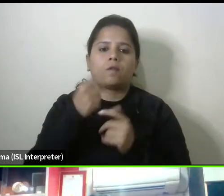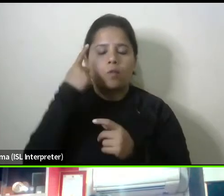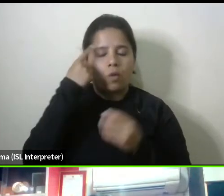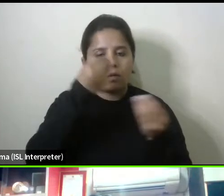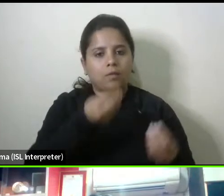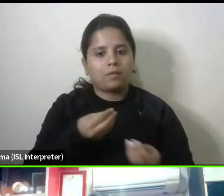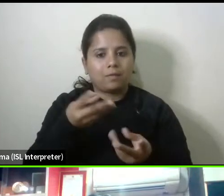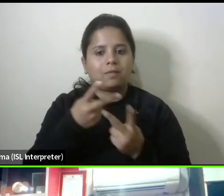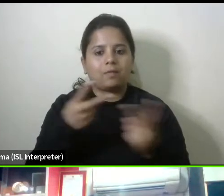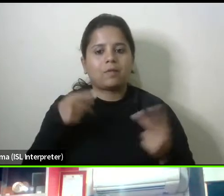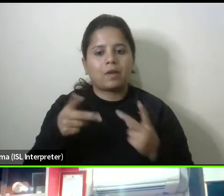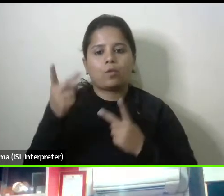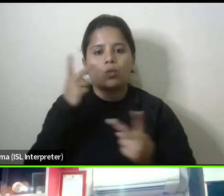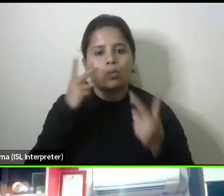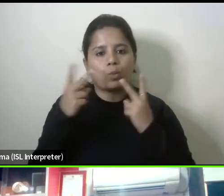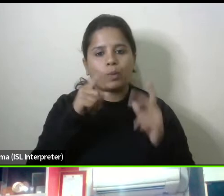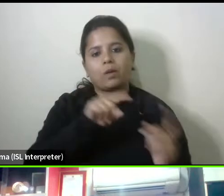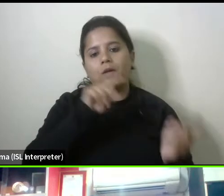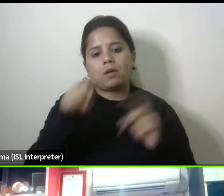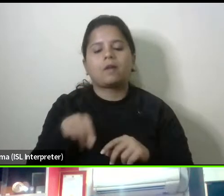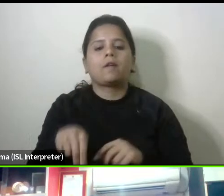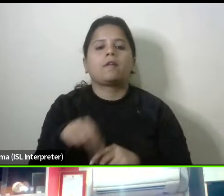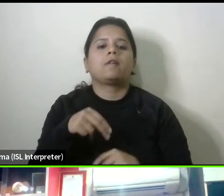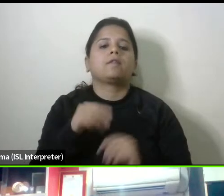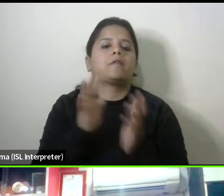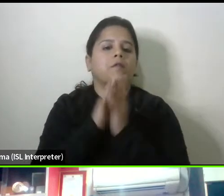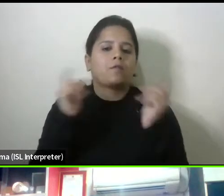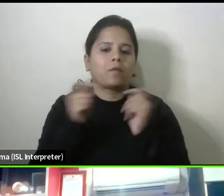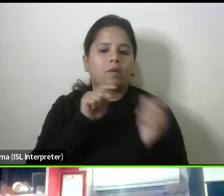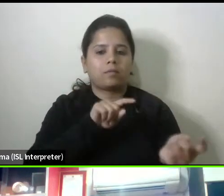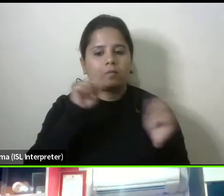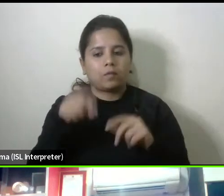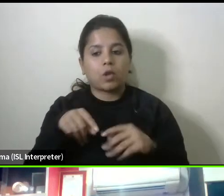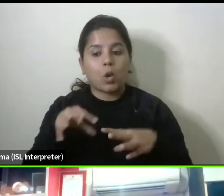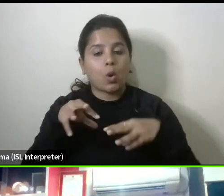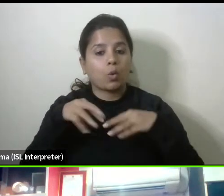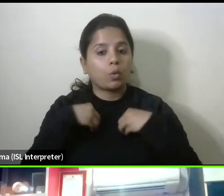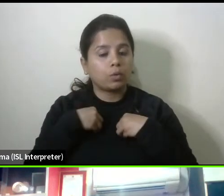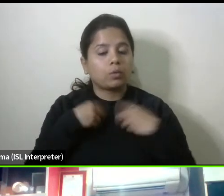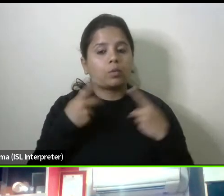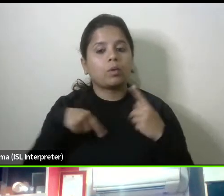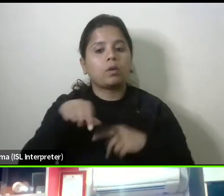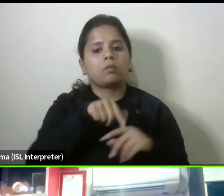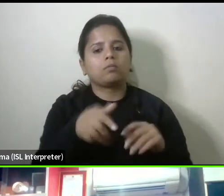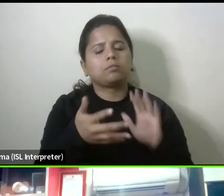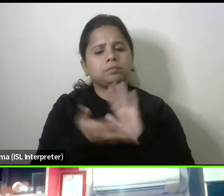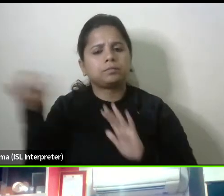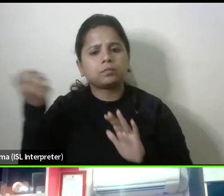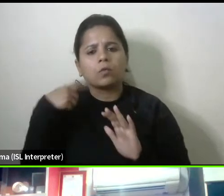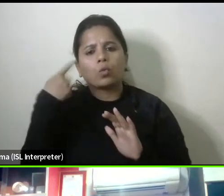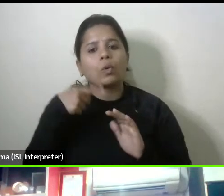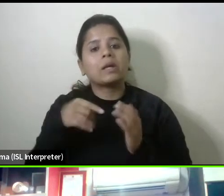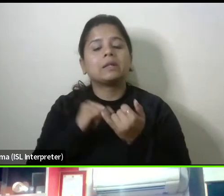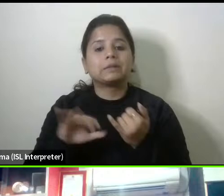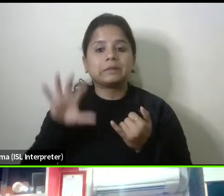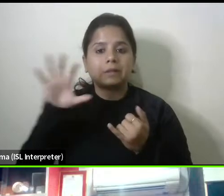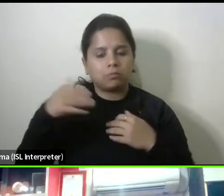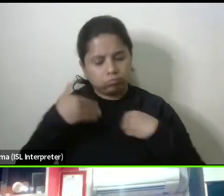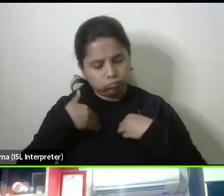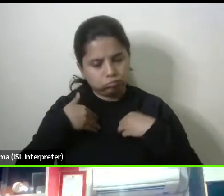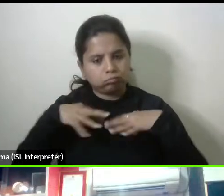one of the visitors to the fest and you know the ownership was taken by the state and uh